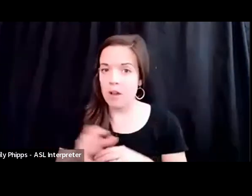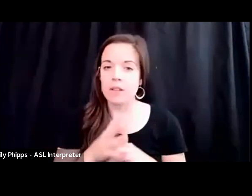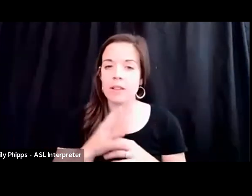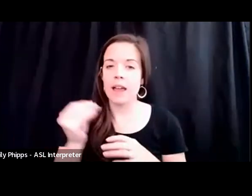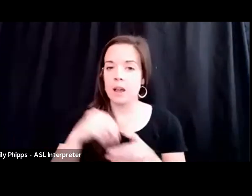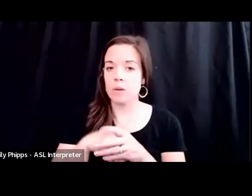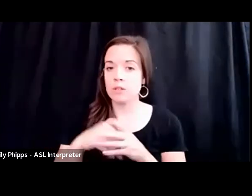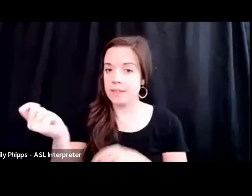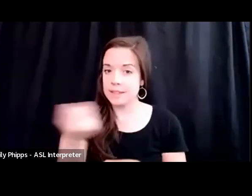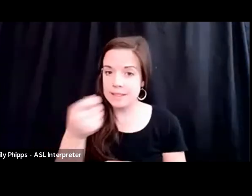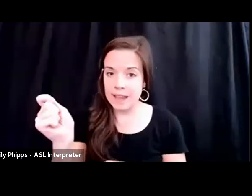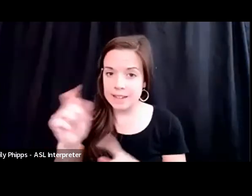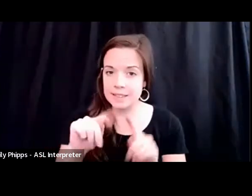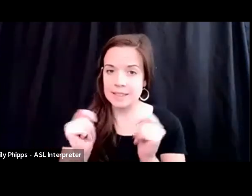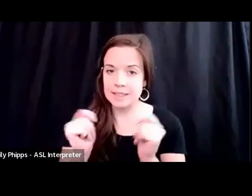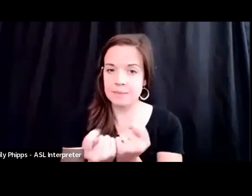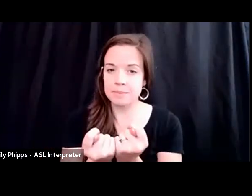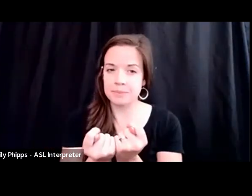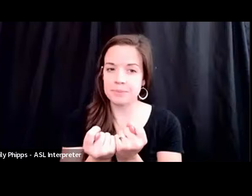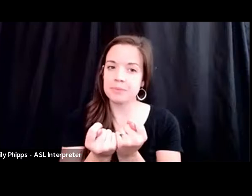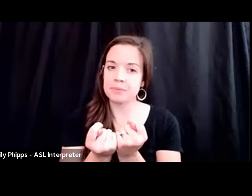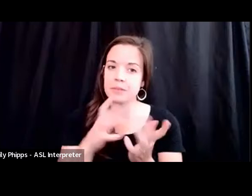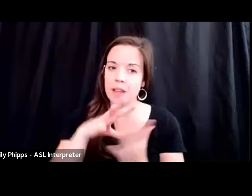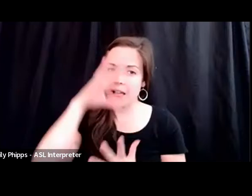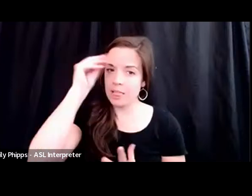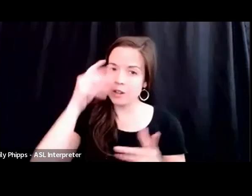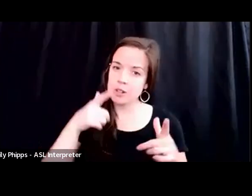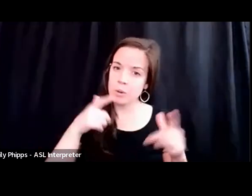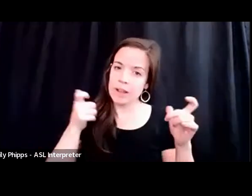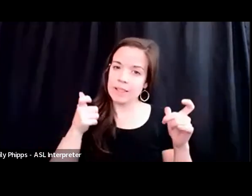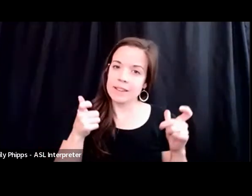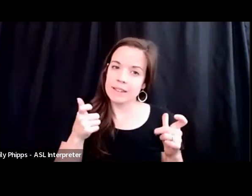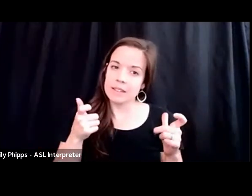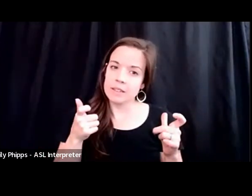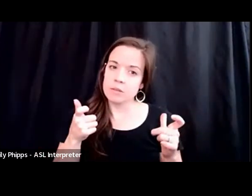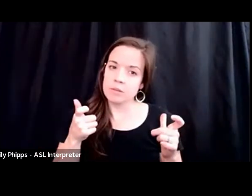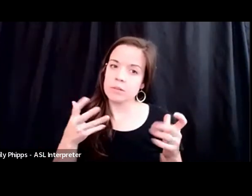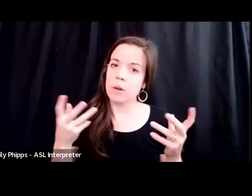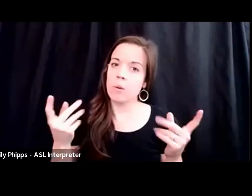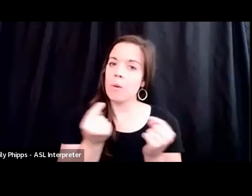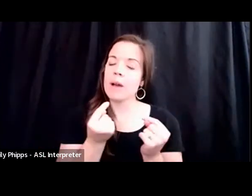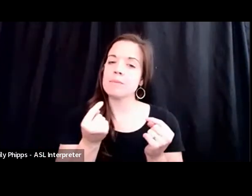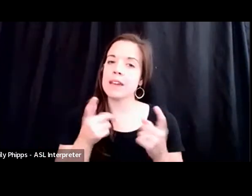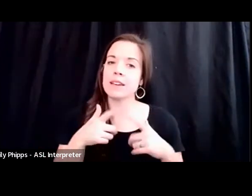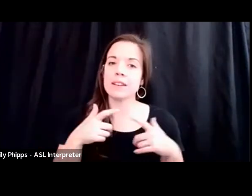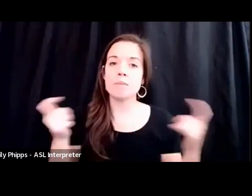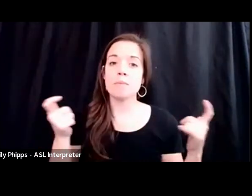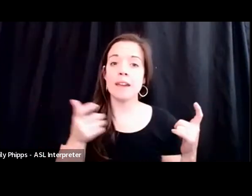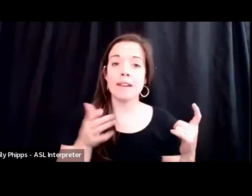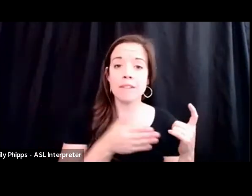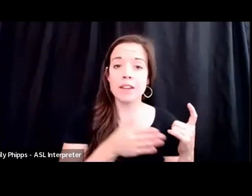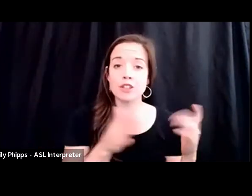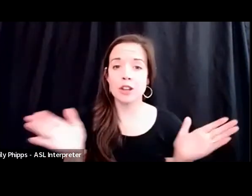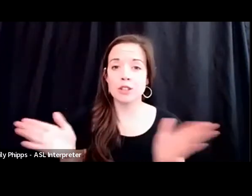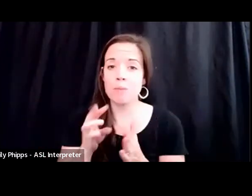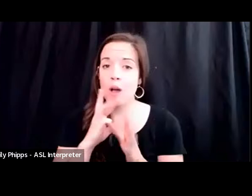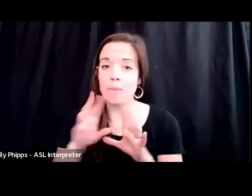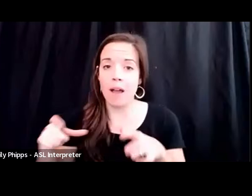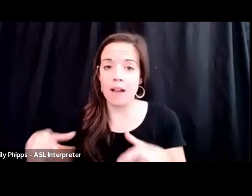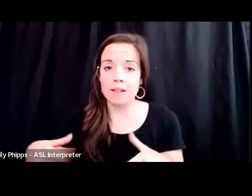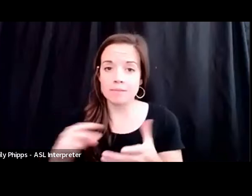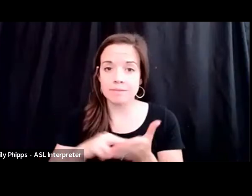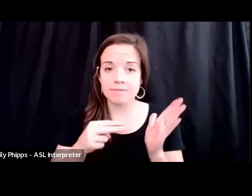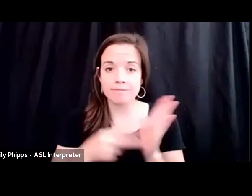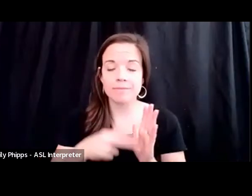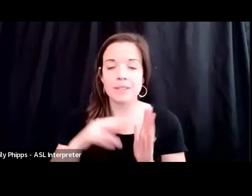tennis team. I learned pretty quickly what being a big fish in a small pond was because in junior